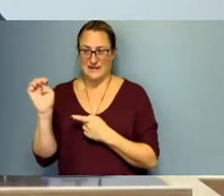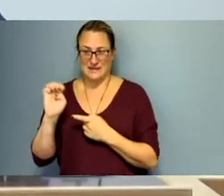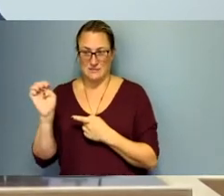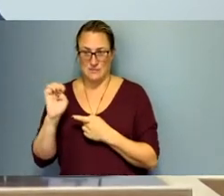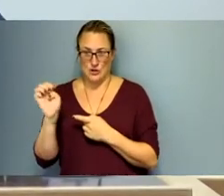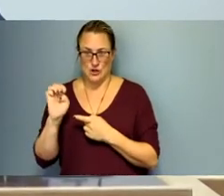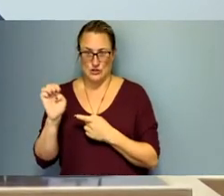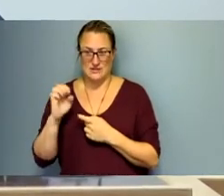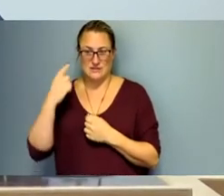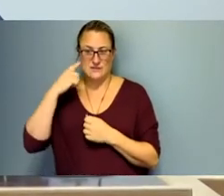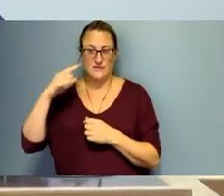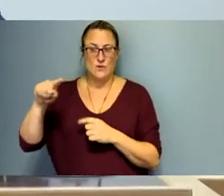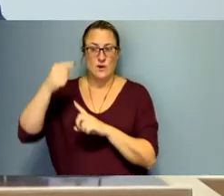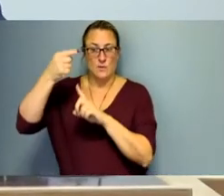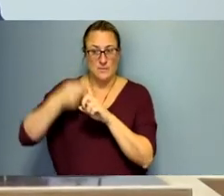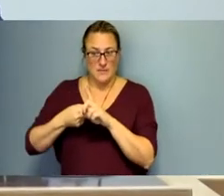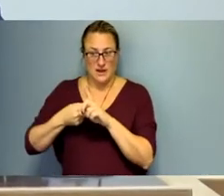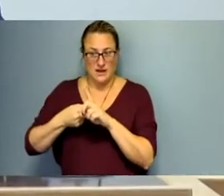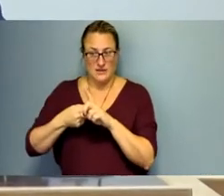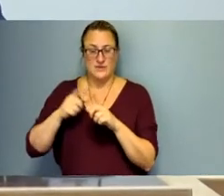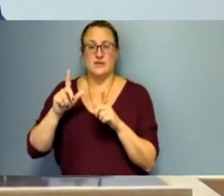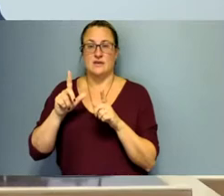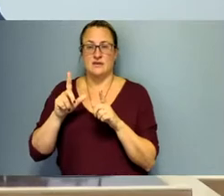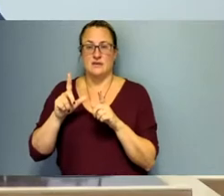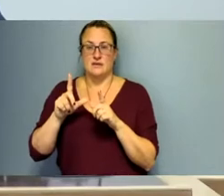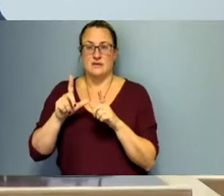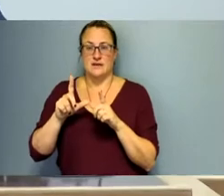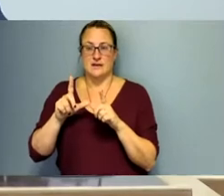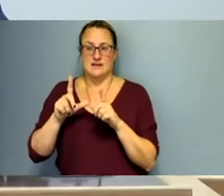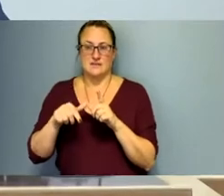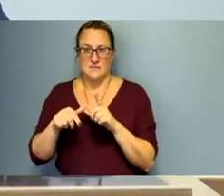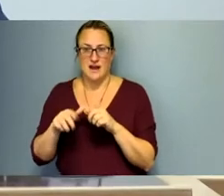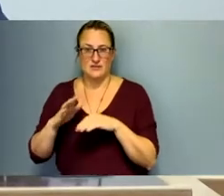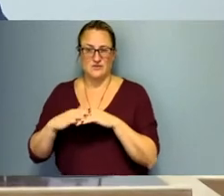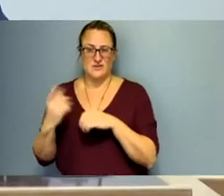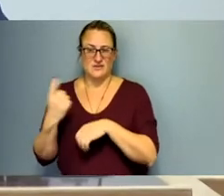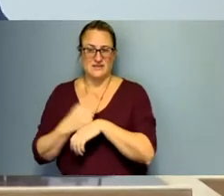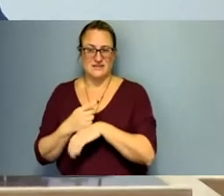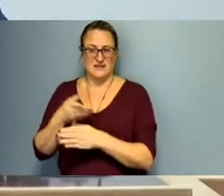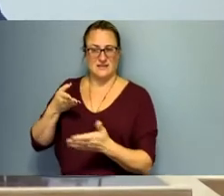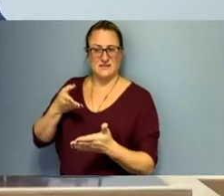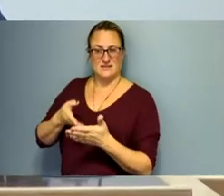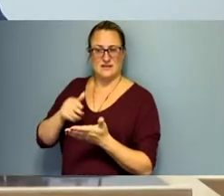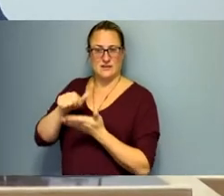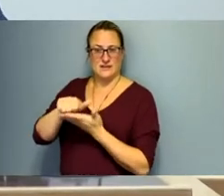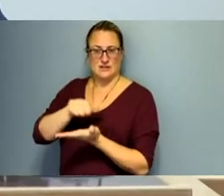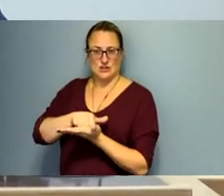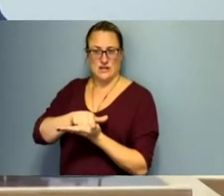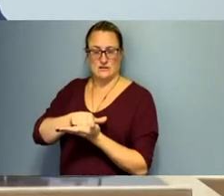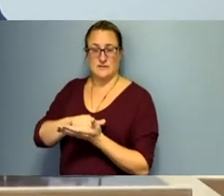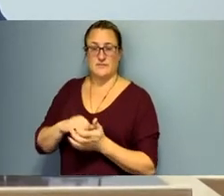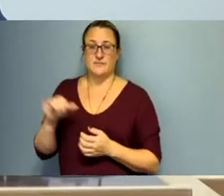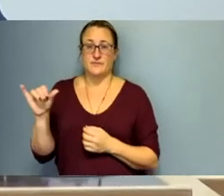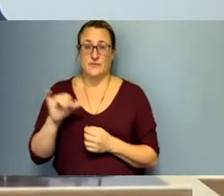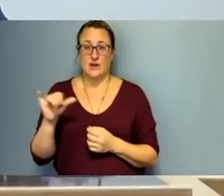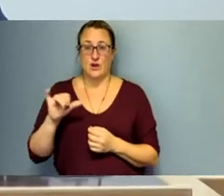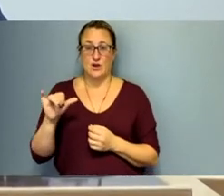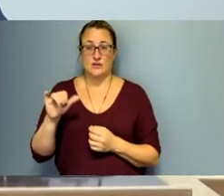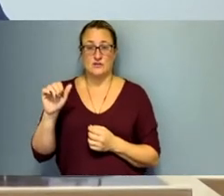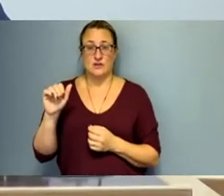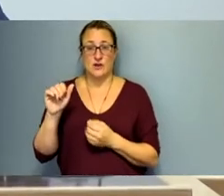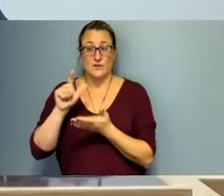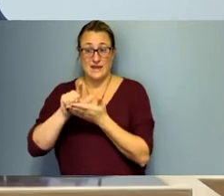just over one month and it expires on the date that appears on the agenda um what the act also contemplates is that um that the